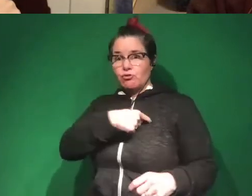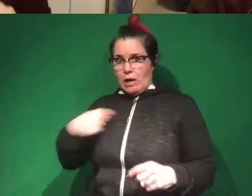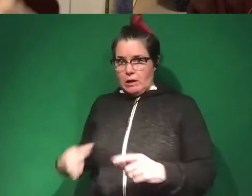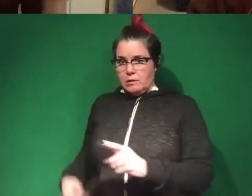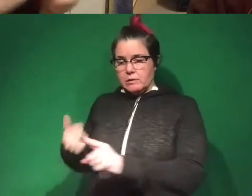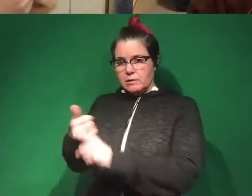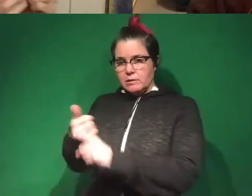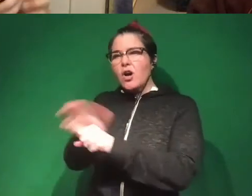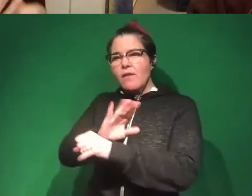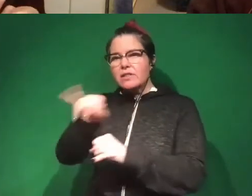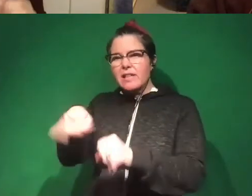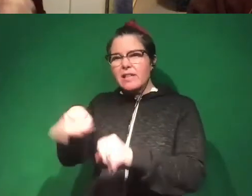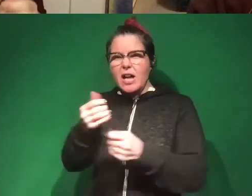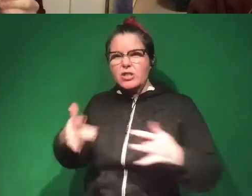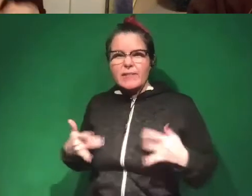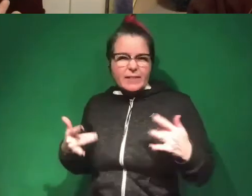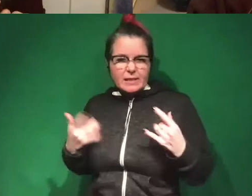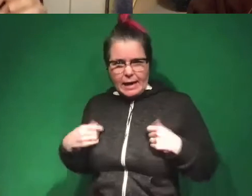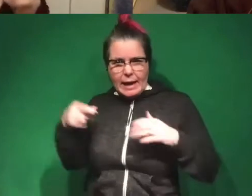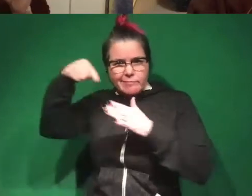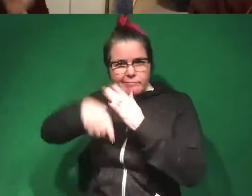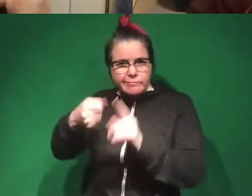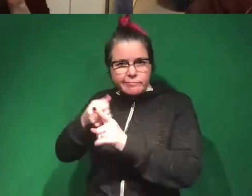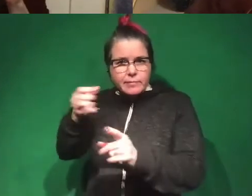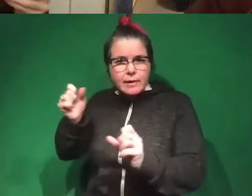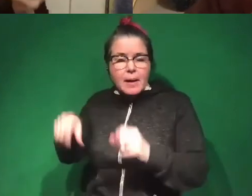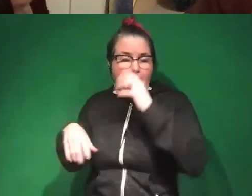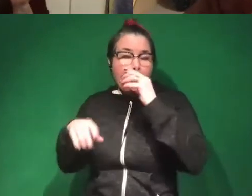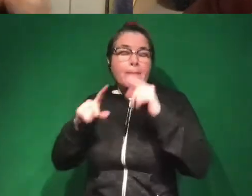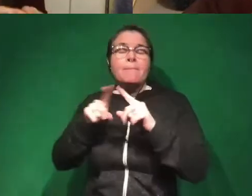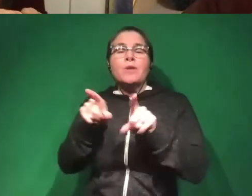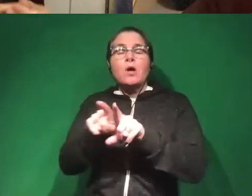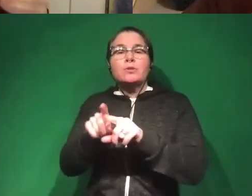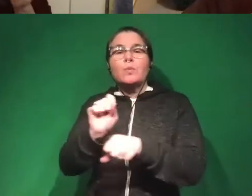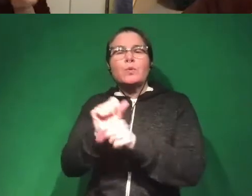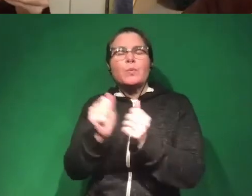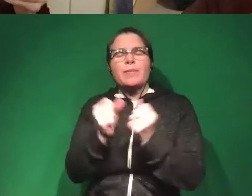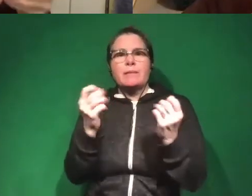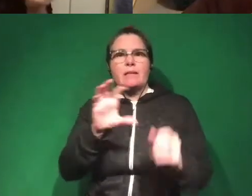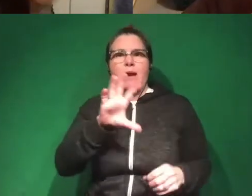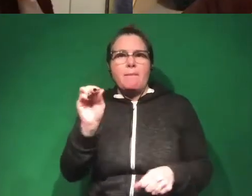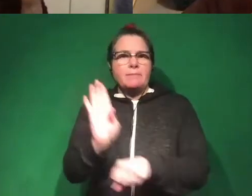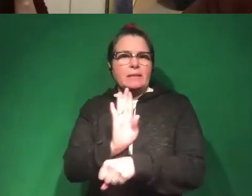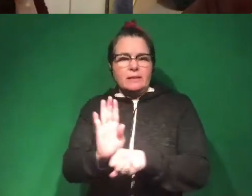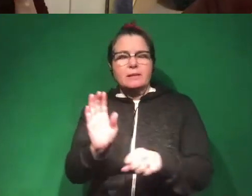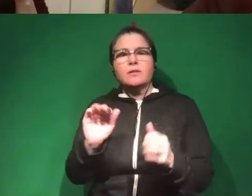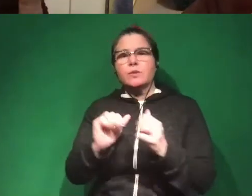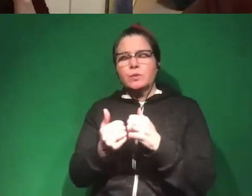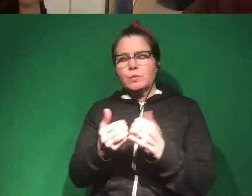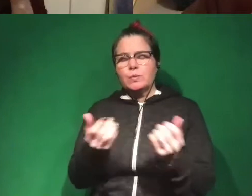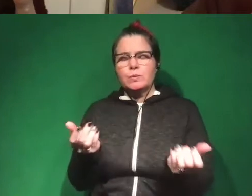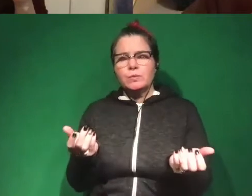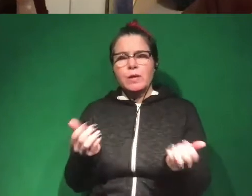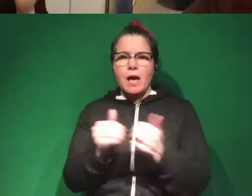And I can get into those details further if anyone's curious. But I also do a lot of work with companies to try to use these things, the